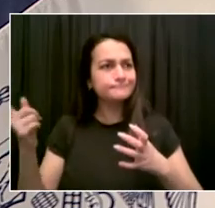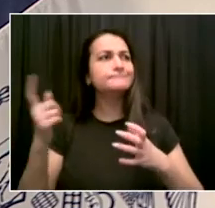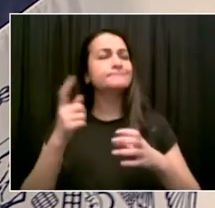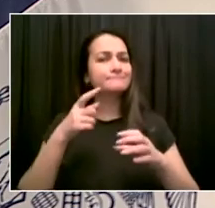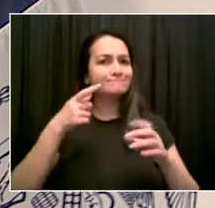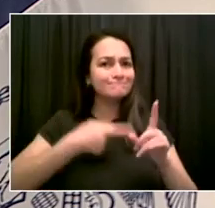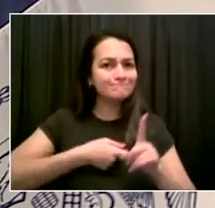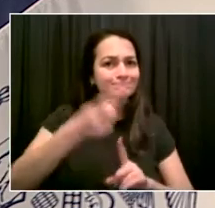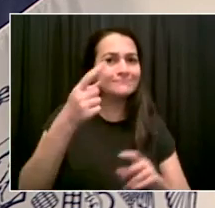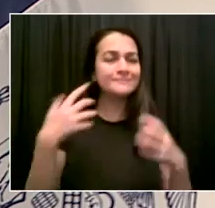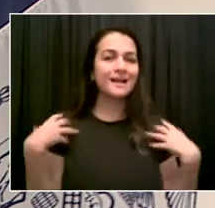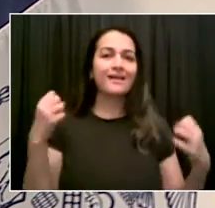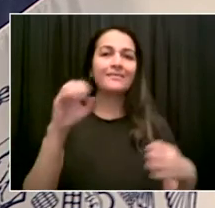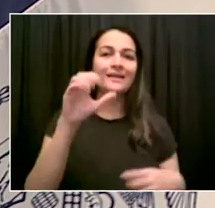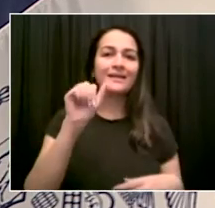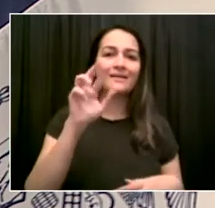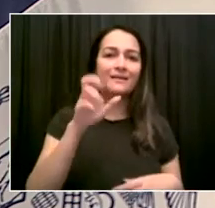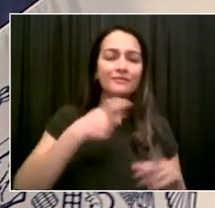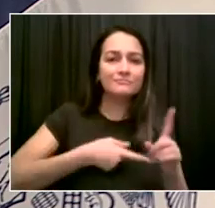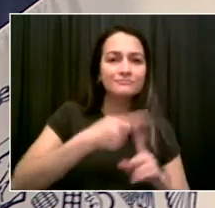pleasure to introduce Andy Slavitt.